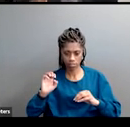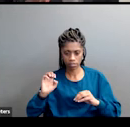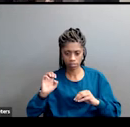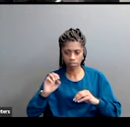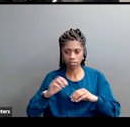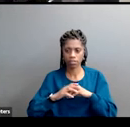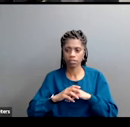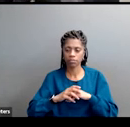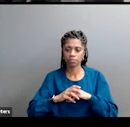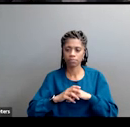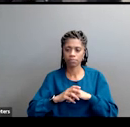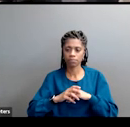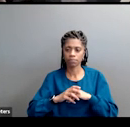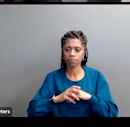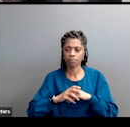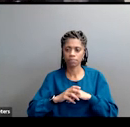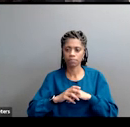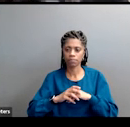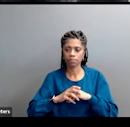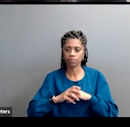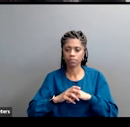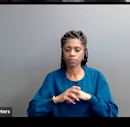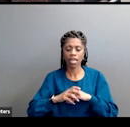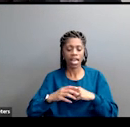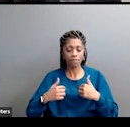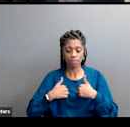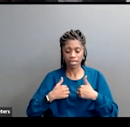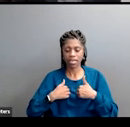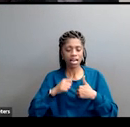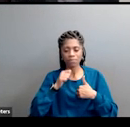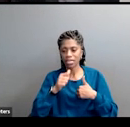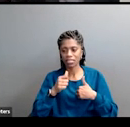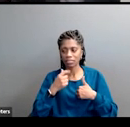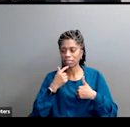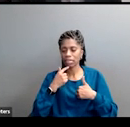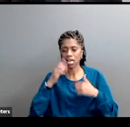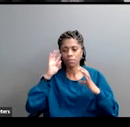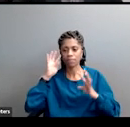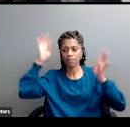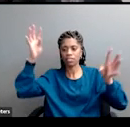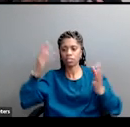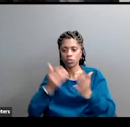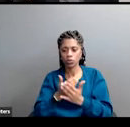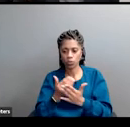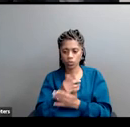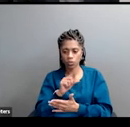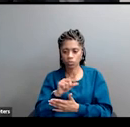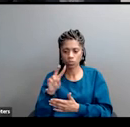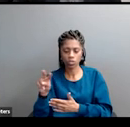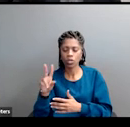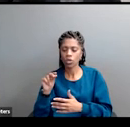new paradigm, I want to be really clear. I'm not claiming in 2022, I'm inventing something new. I'm actually trying to recover,